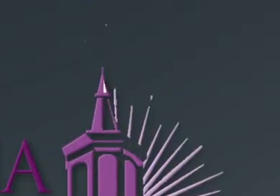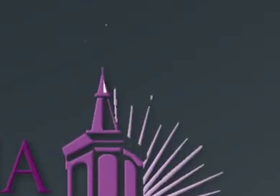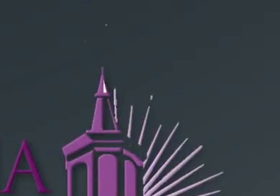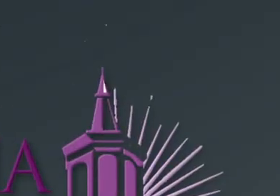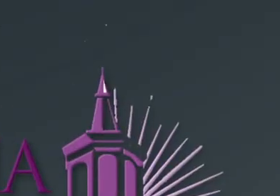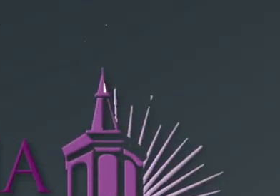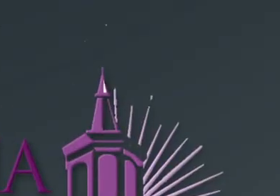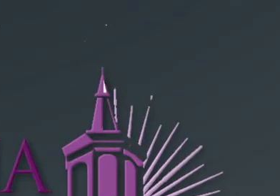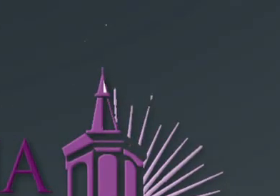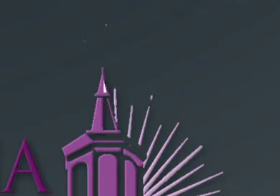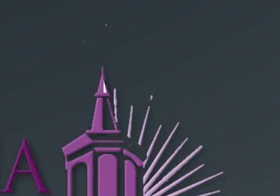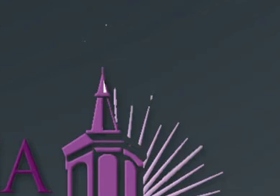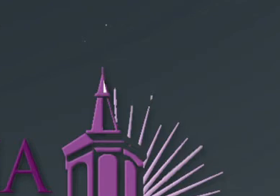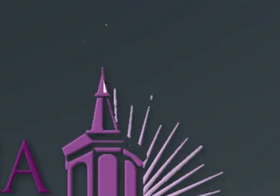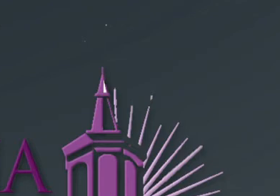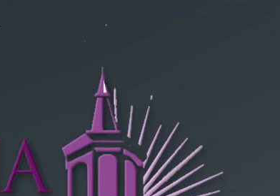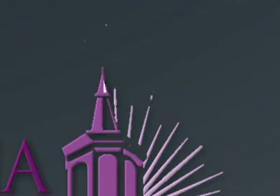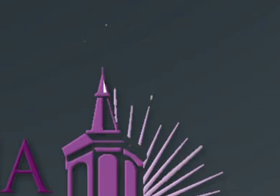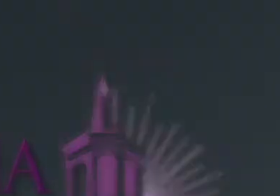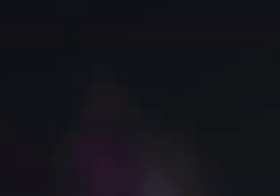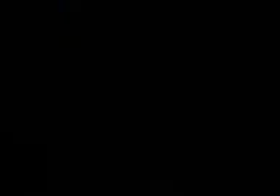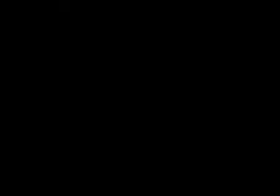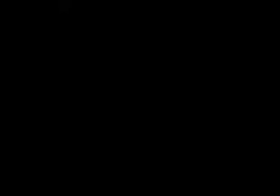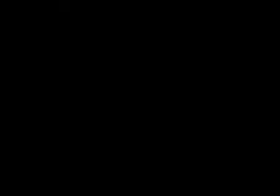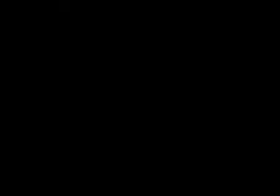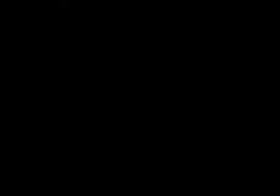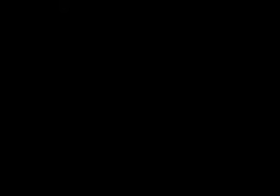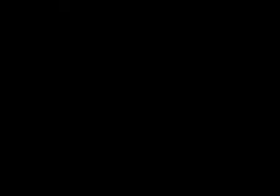I'm so miss! you all. you.